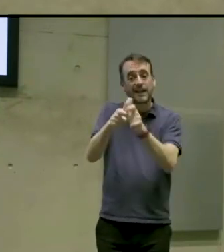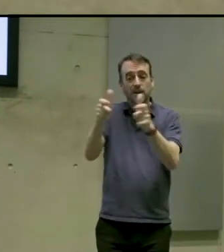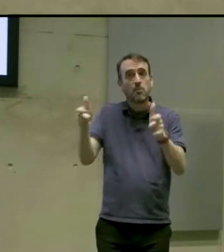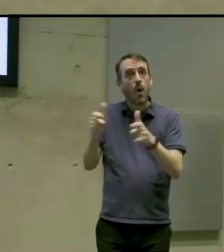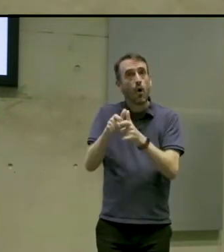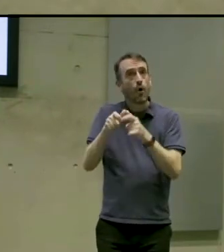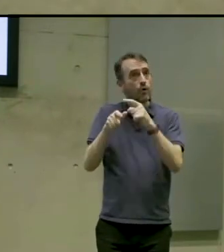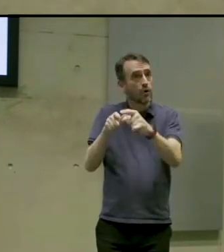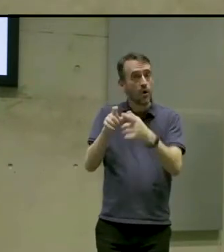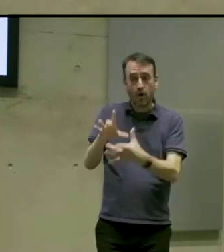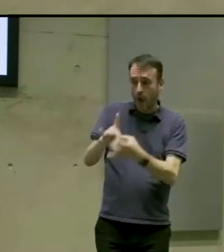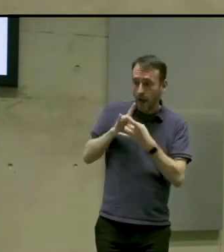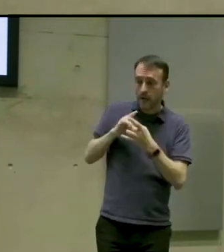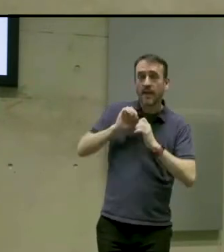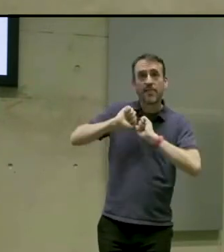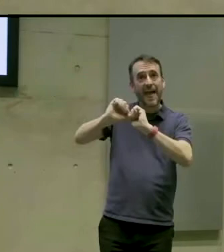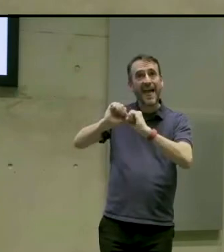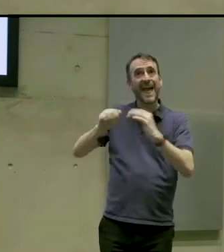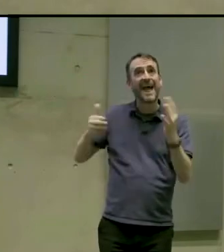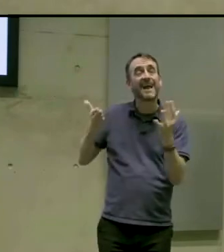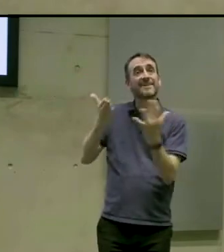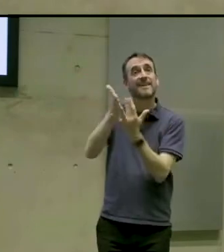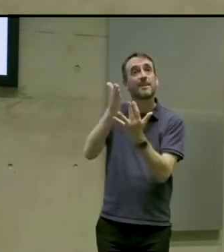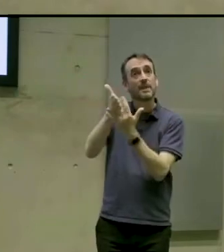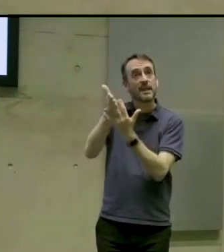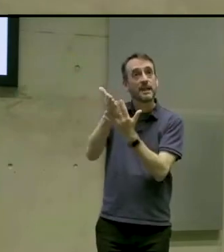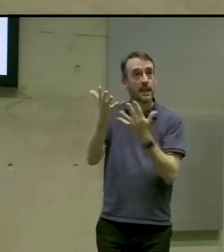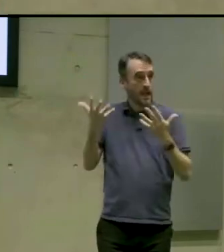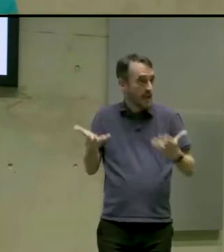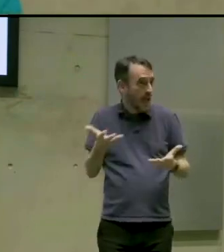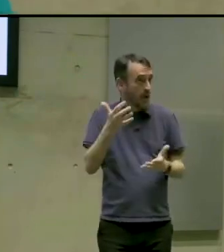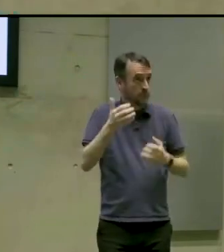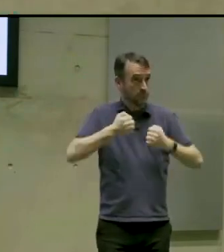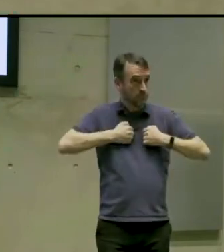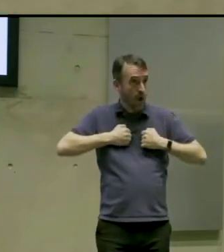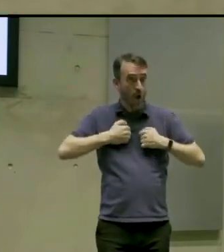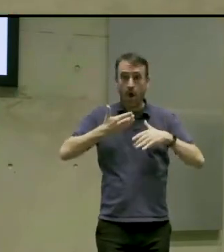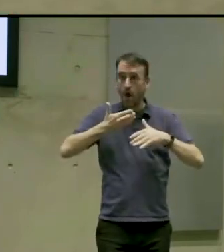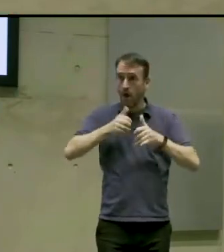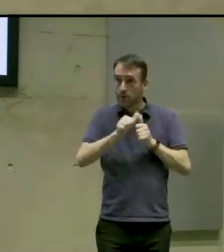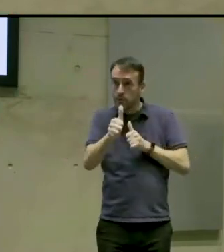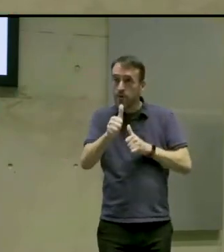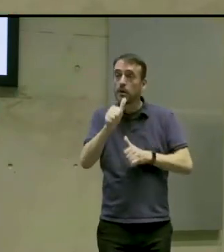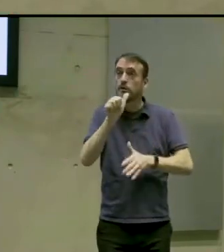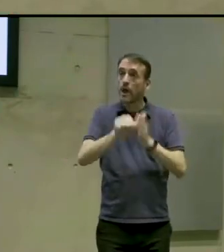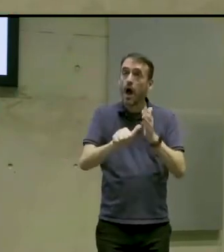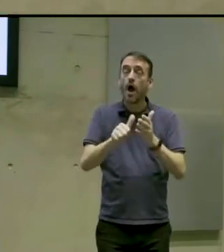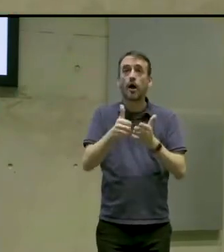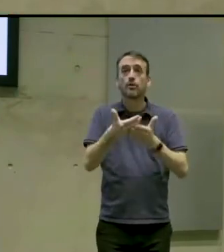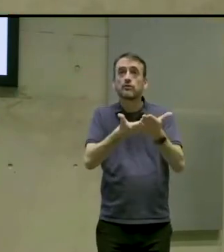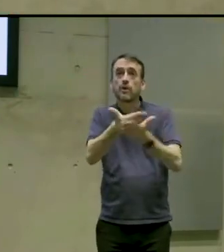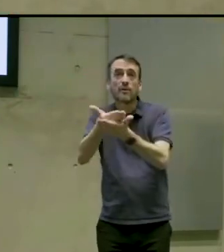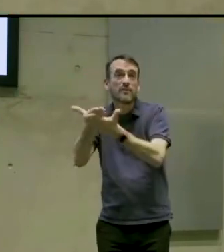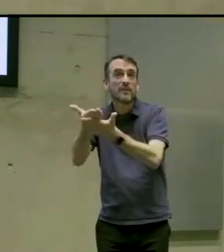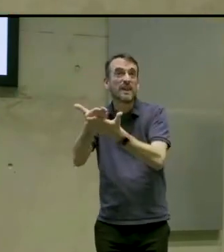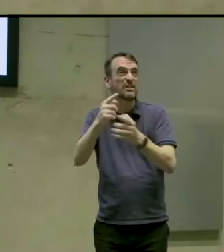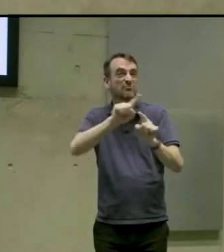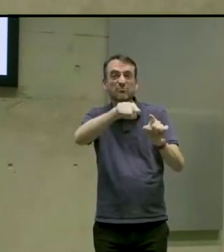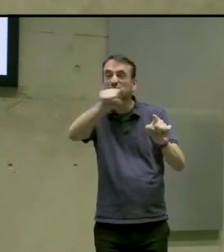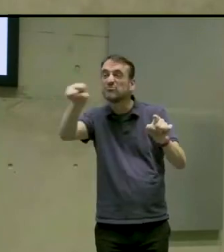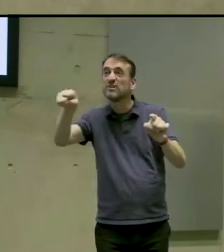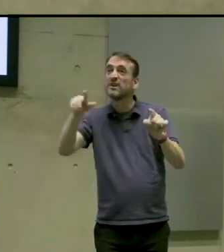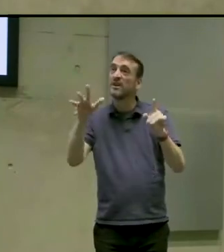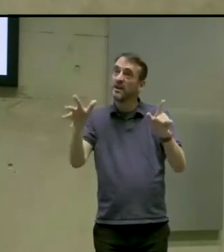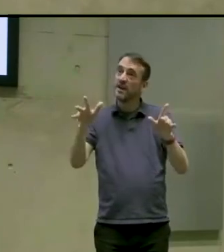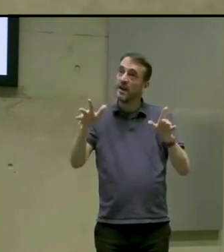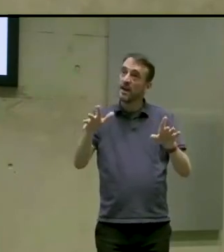accessibility spotlight. We're now starting consultancy with other developers to try and give